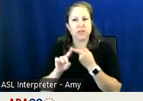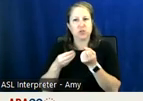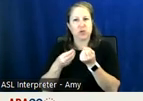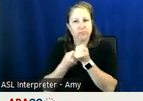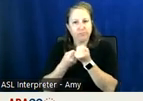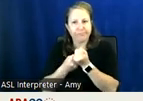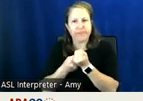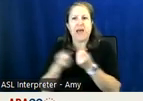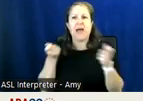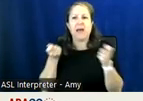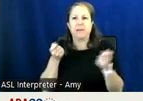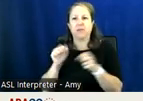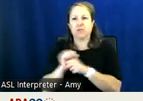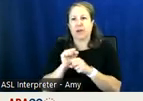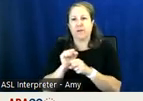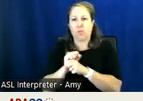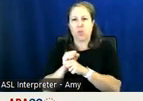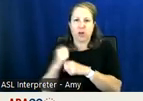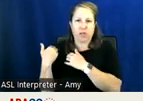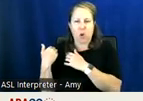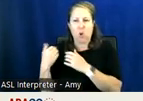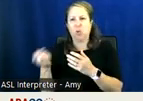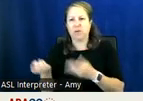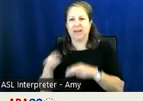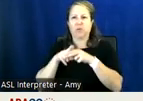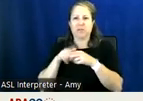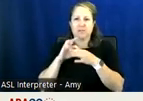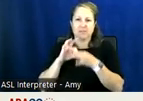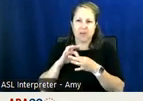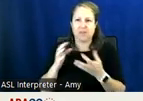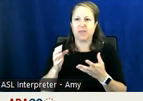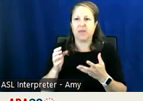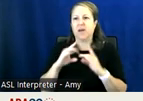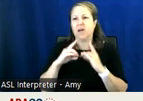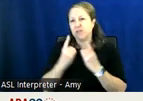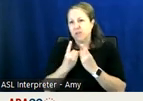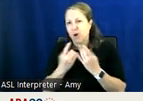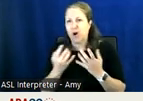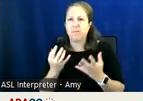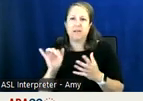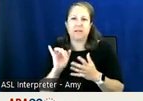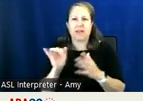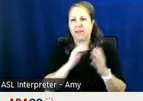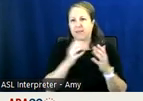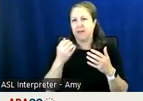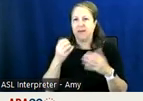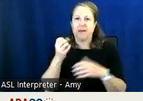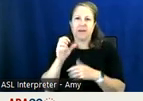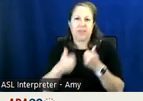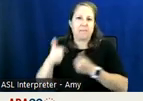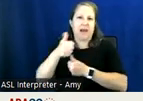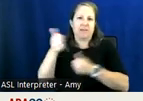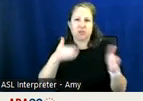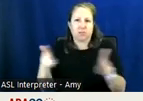workload increases um associated with the growth of the department tied to things like the master plan investments transfer